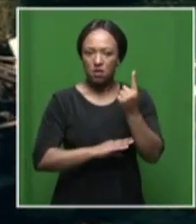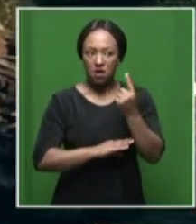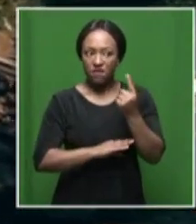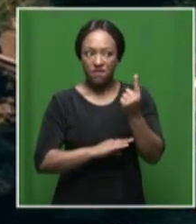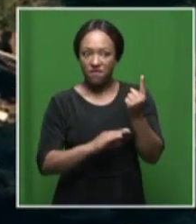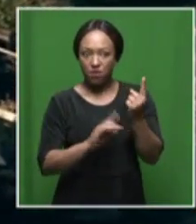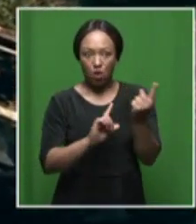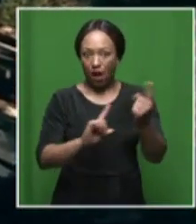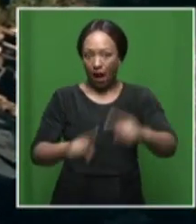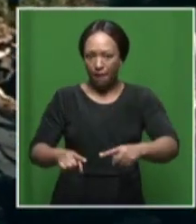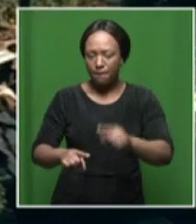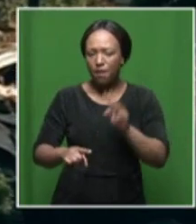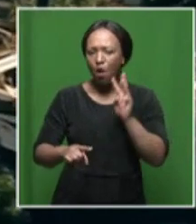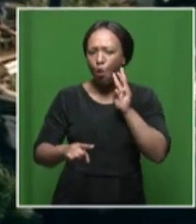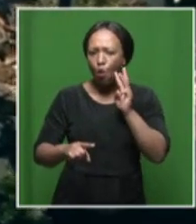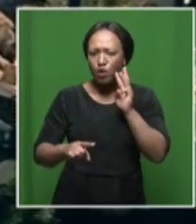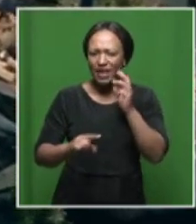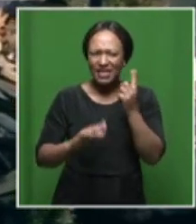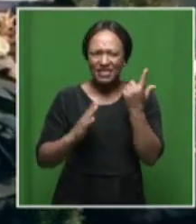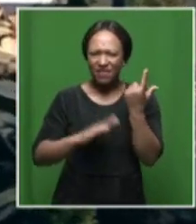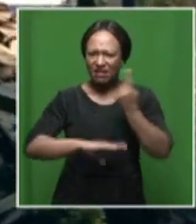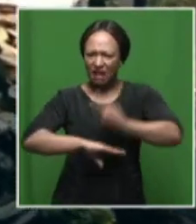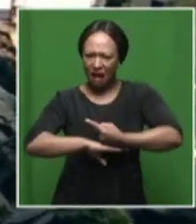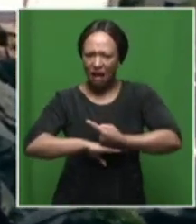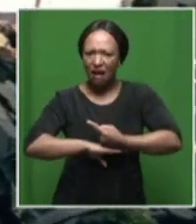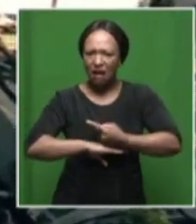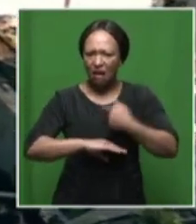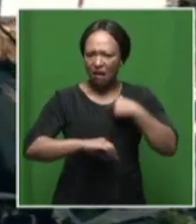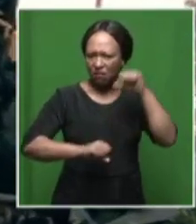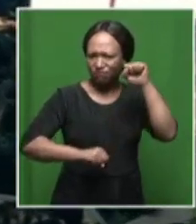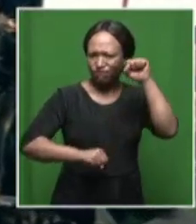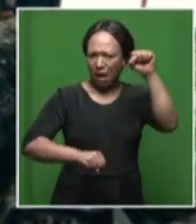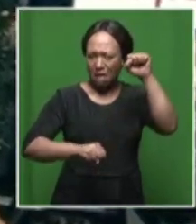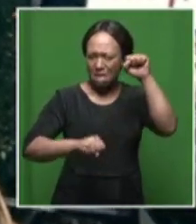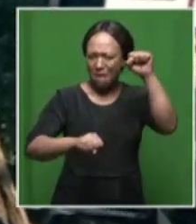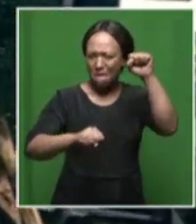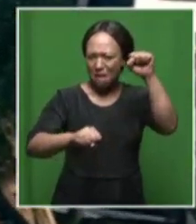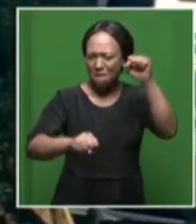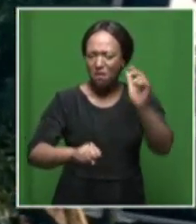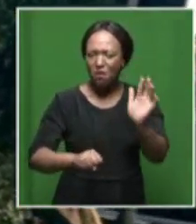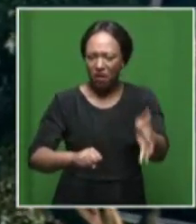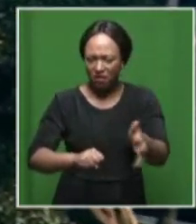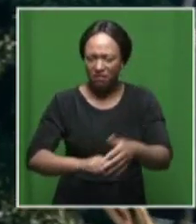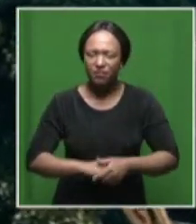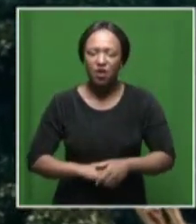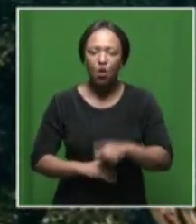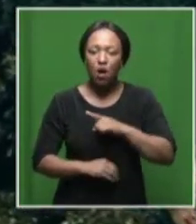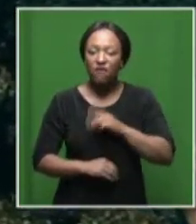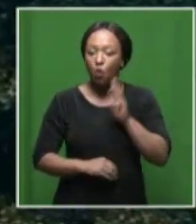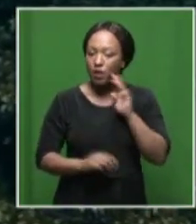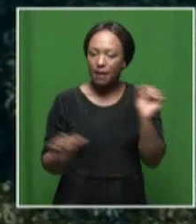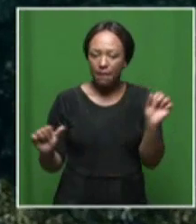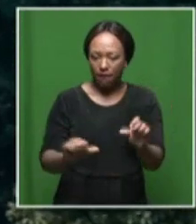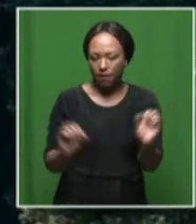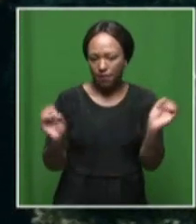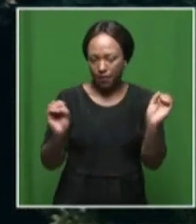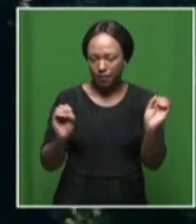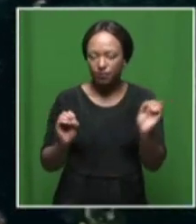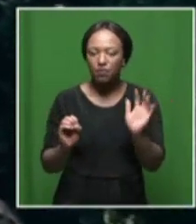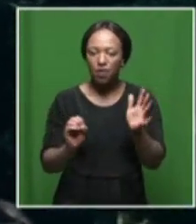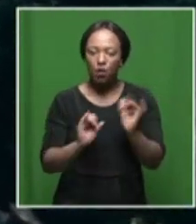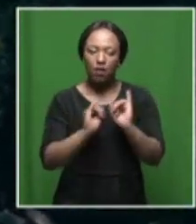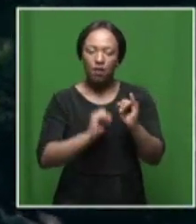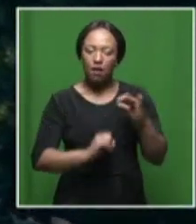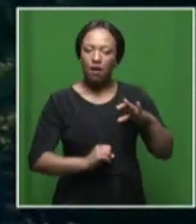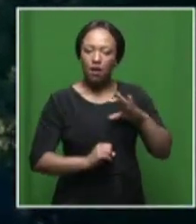don't restore water in seven days then they will be embarking on a protracted strike and i'm going to be in conversation with